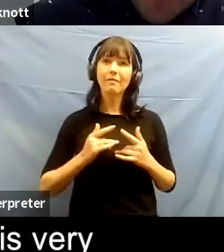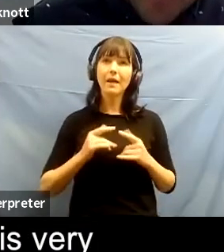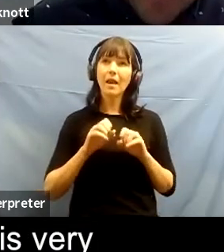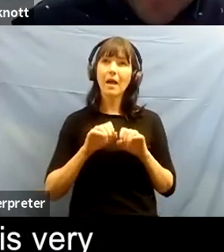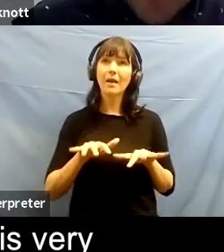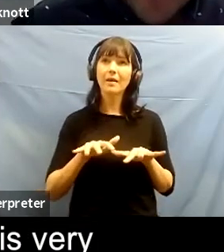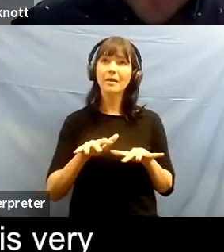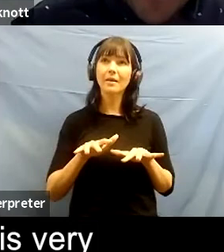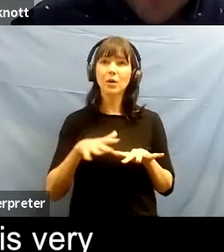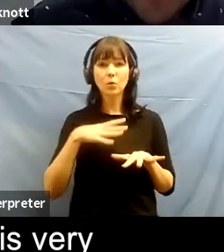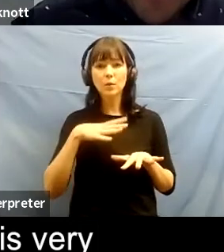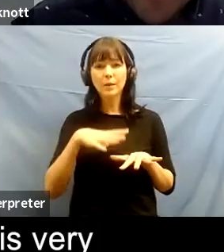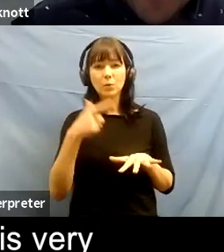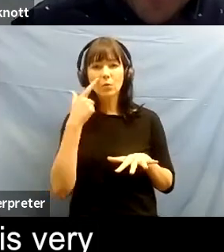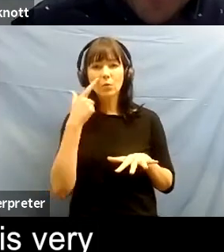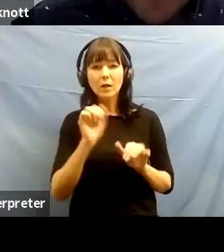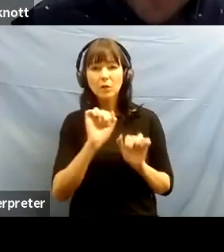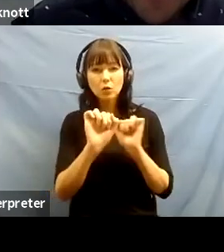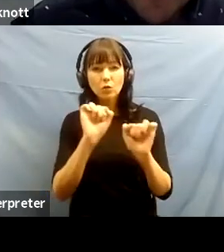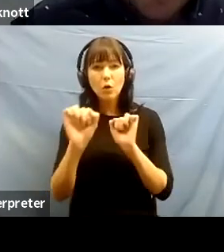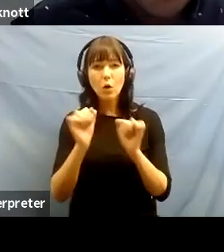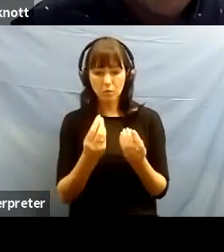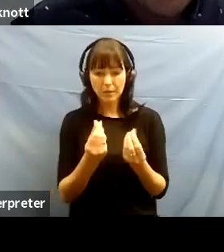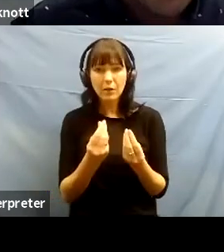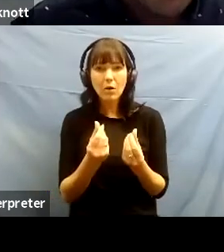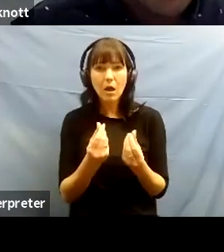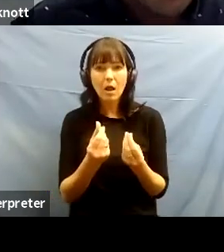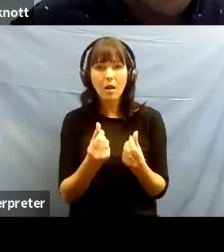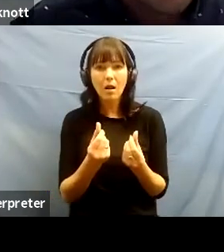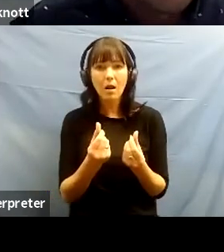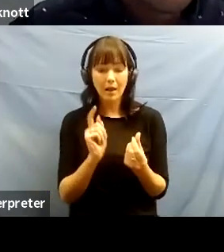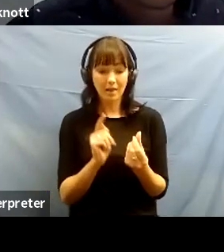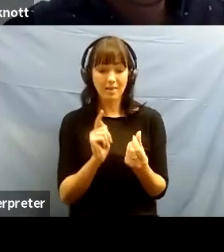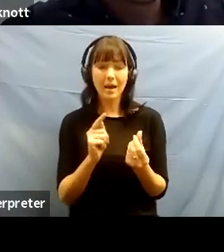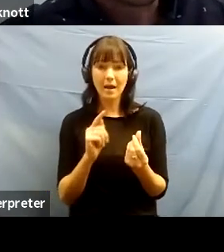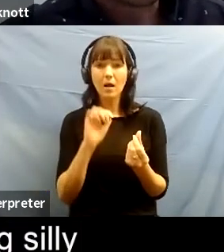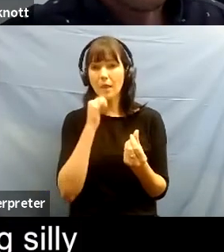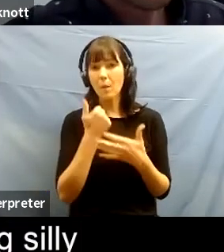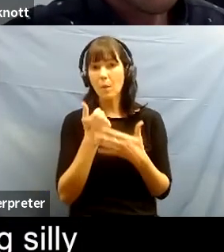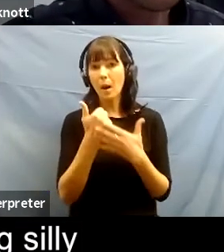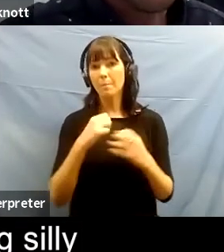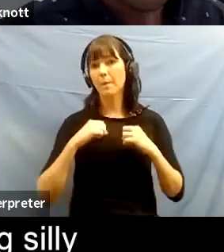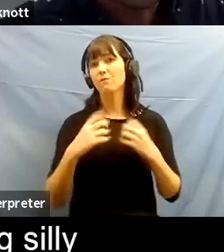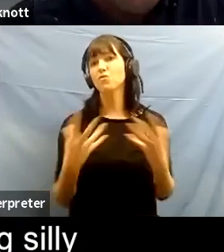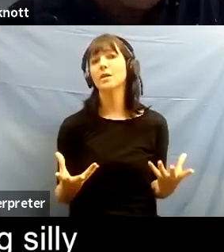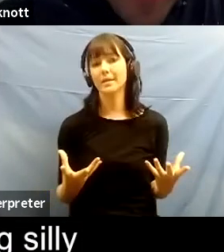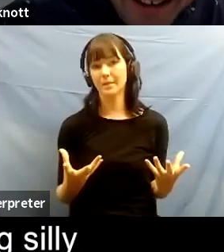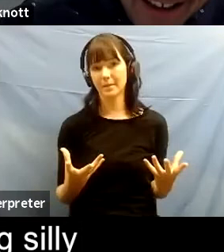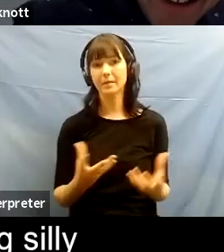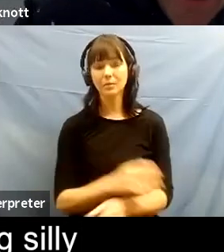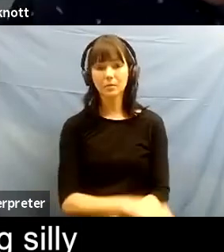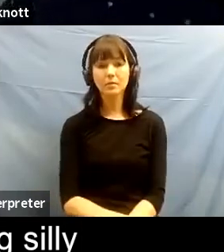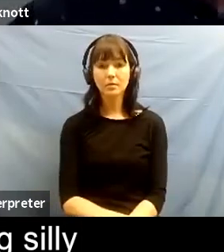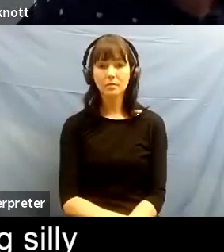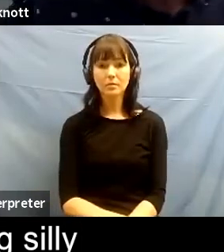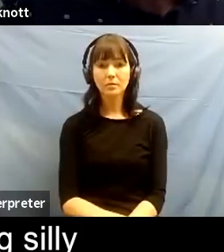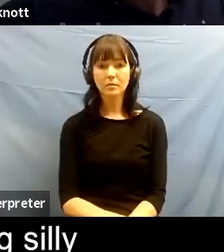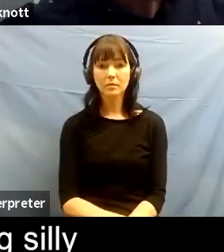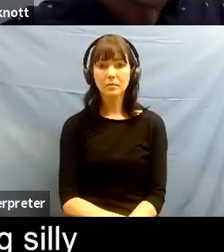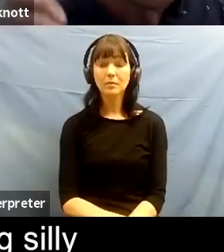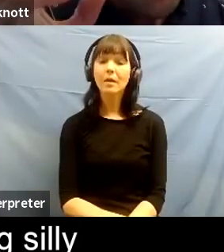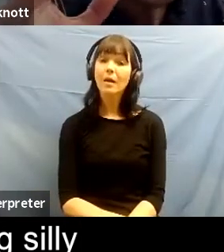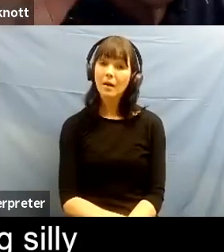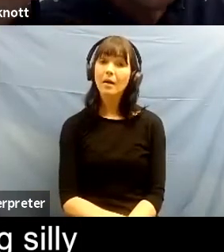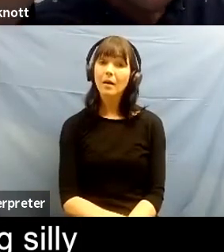material is can be something which is very freeing fantastic yeah find do